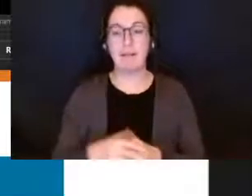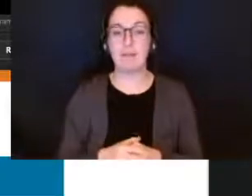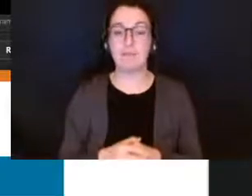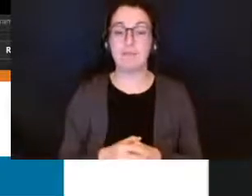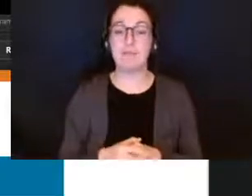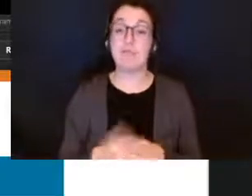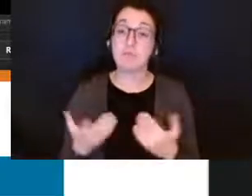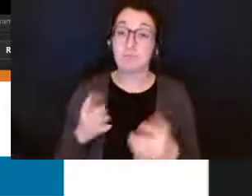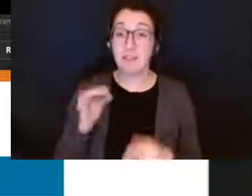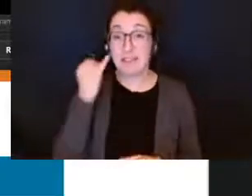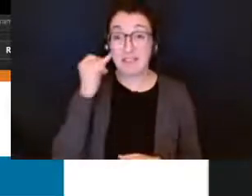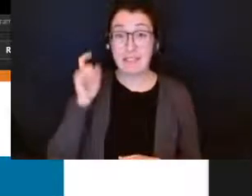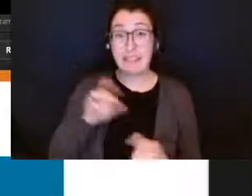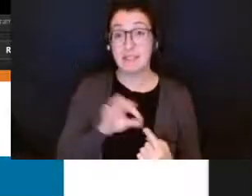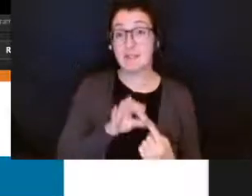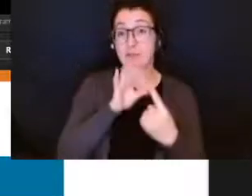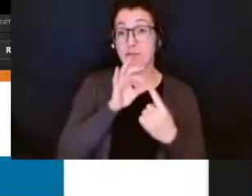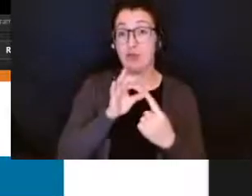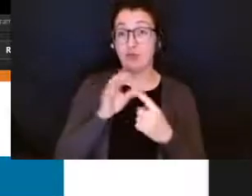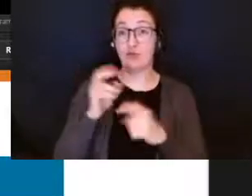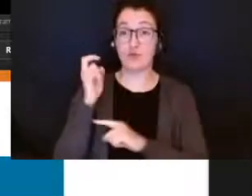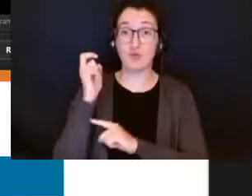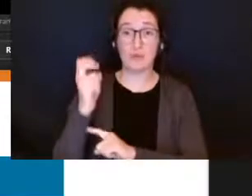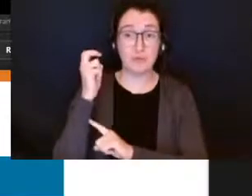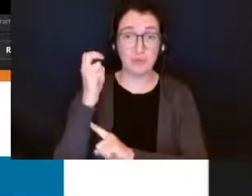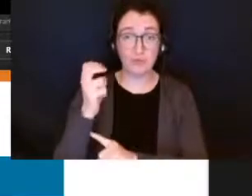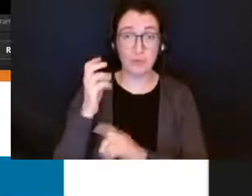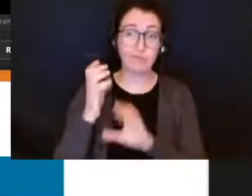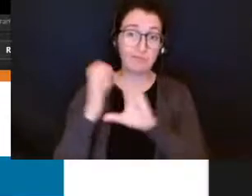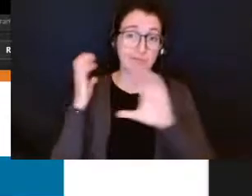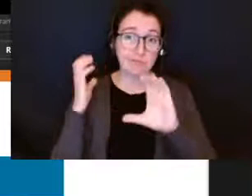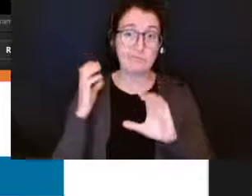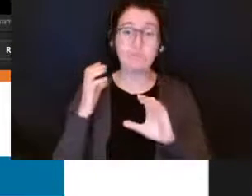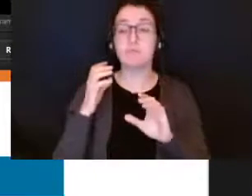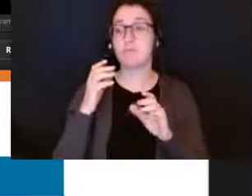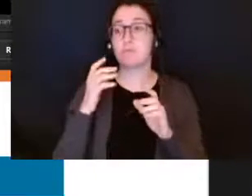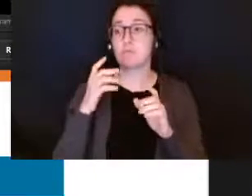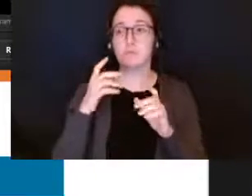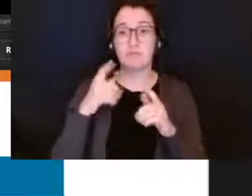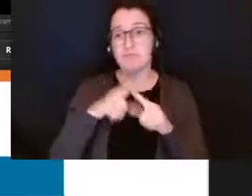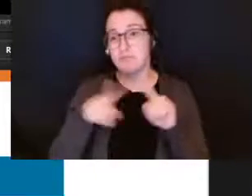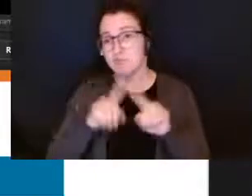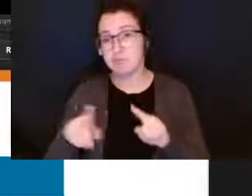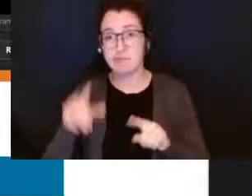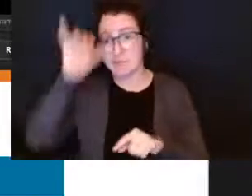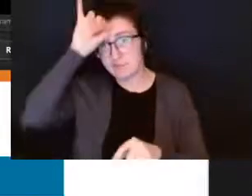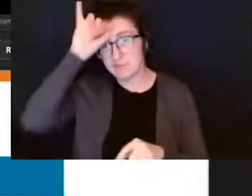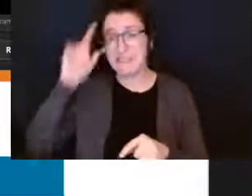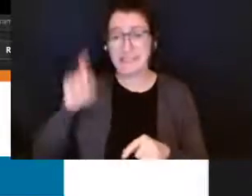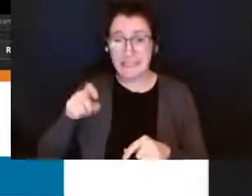may be provided for those students who meet special needs whose special needs meet the board and ministry requirements